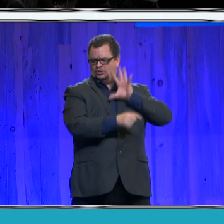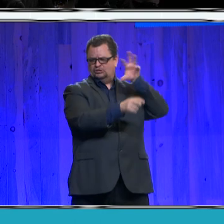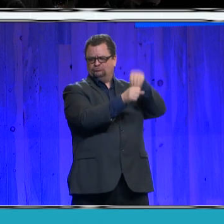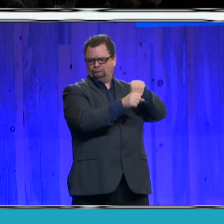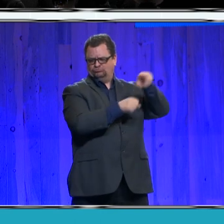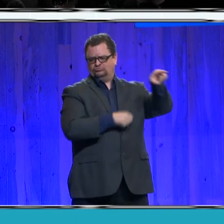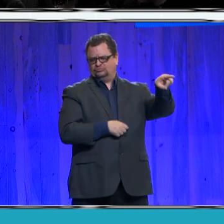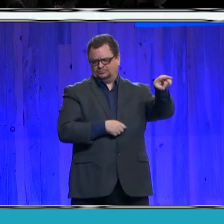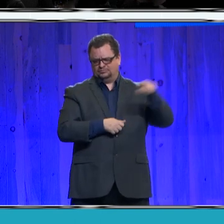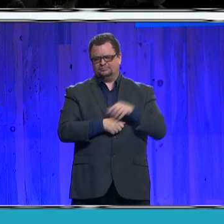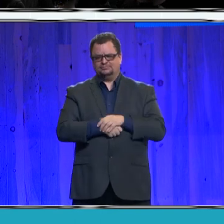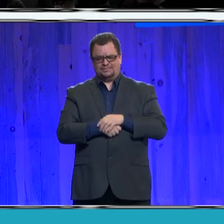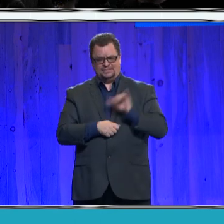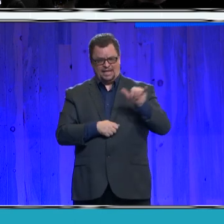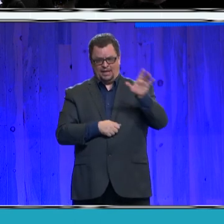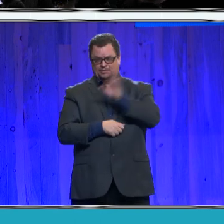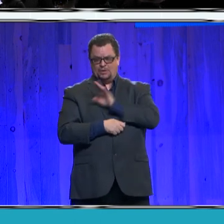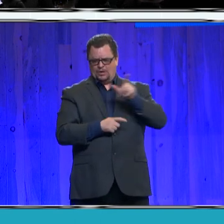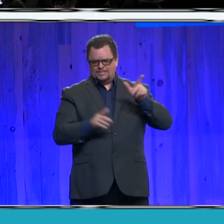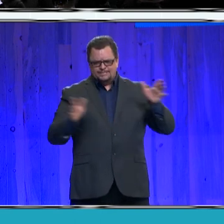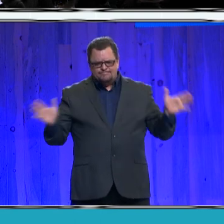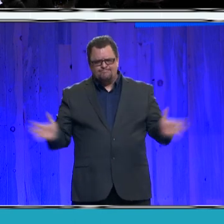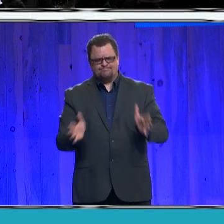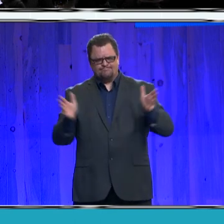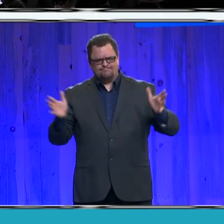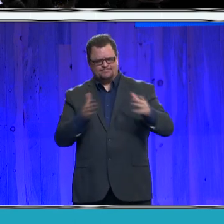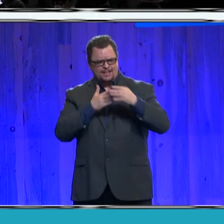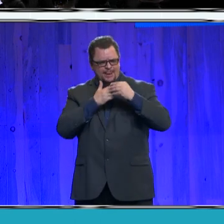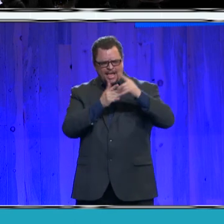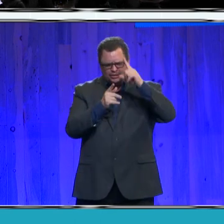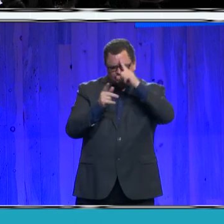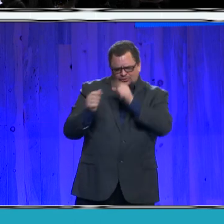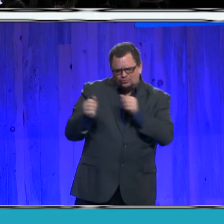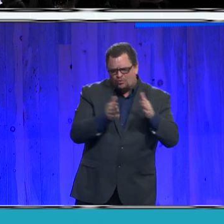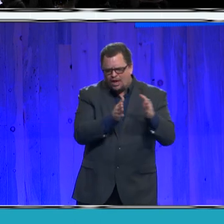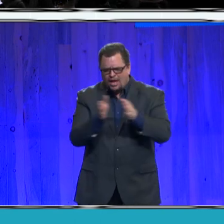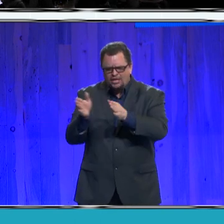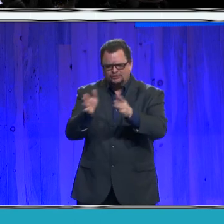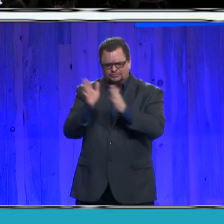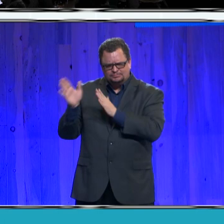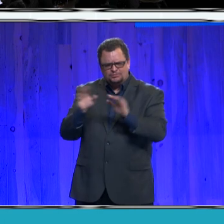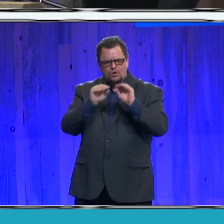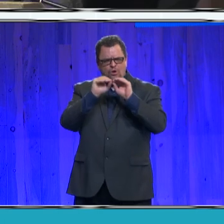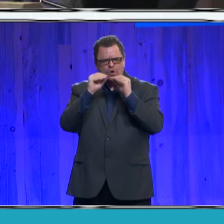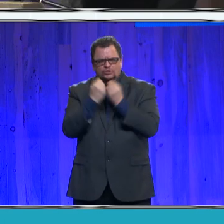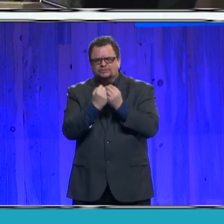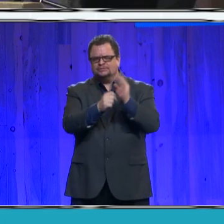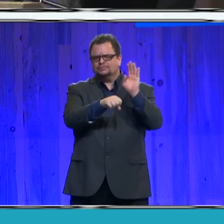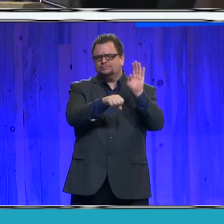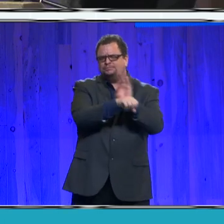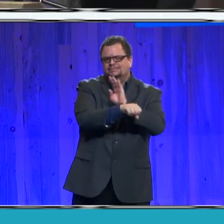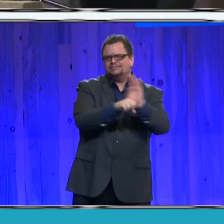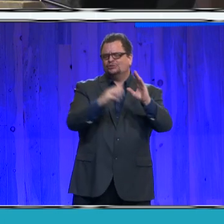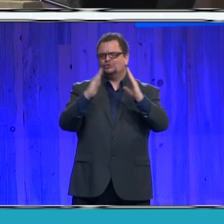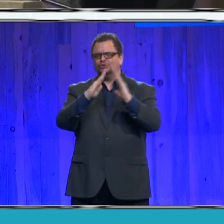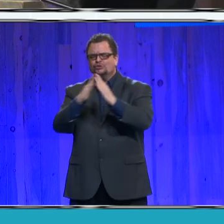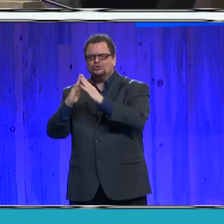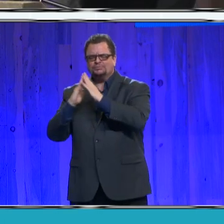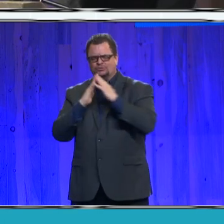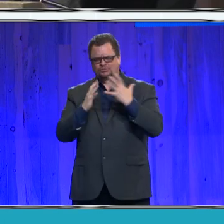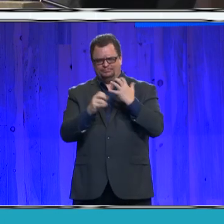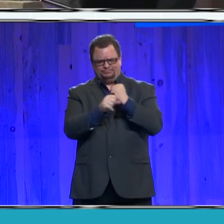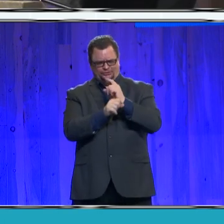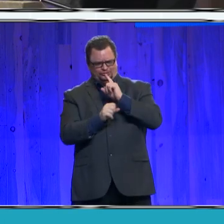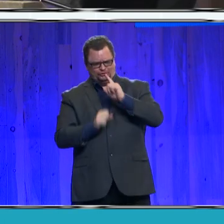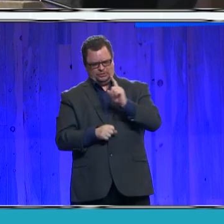made just tremendous investment of time and effort in our organization and in our business community. If you're a current board member of the